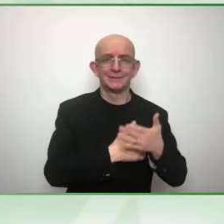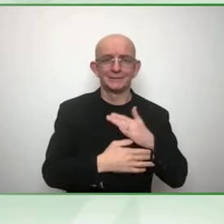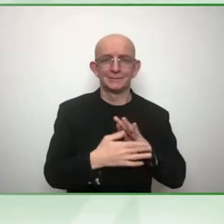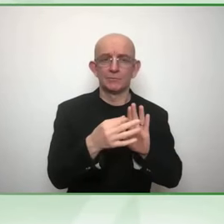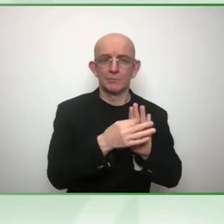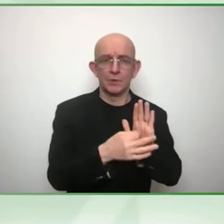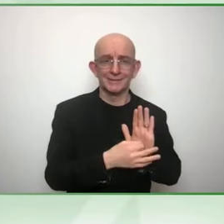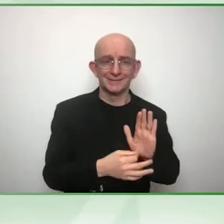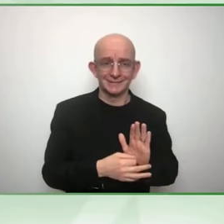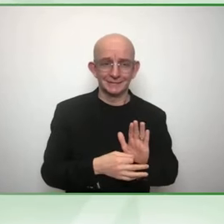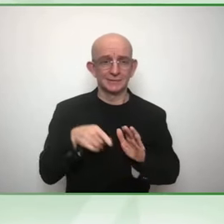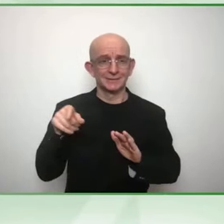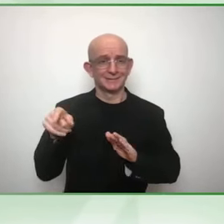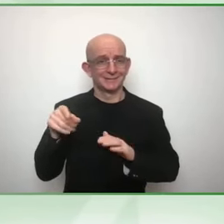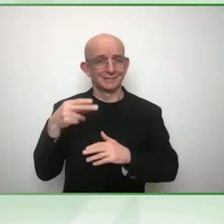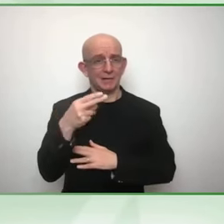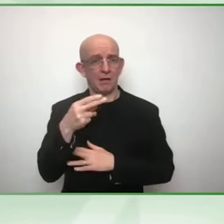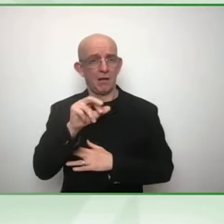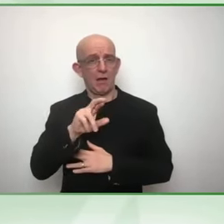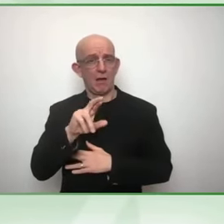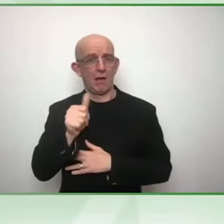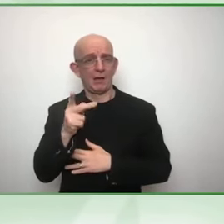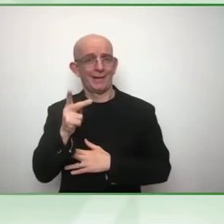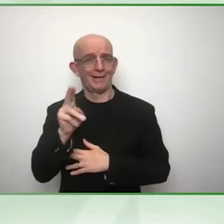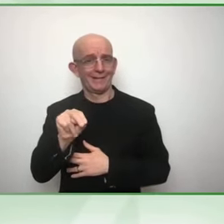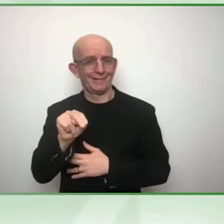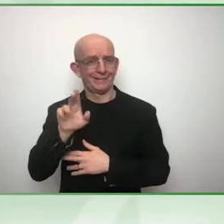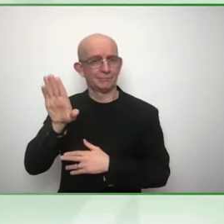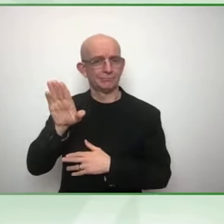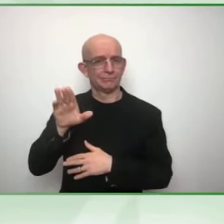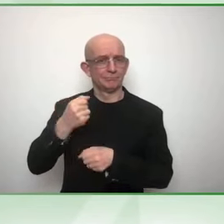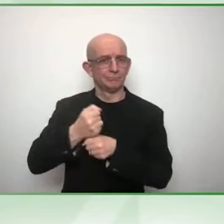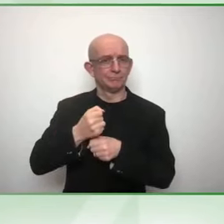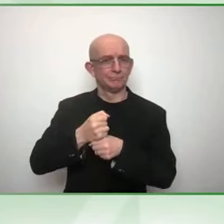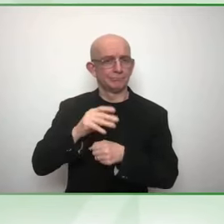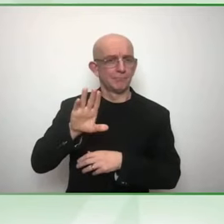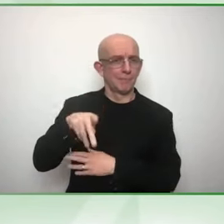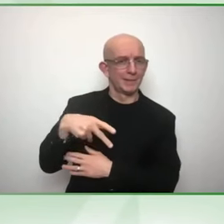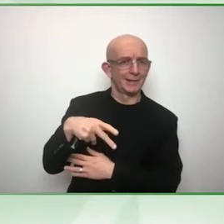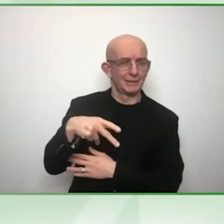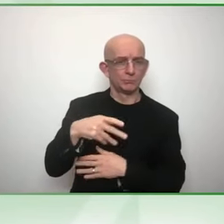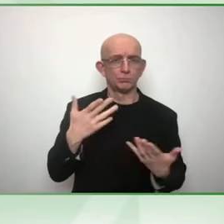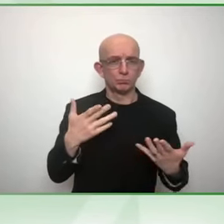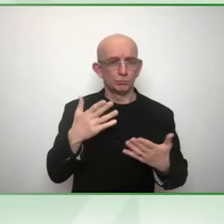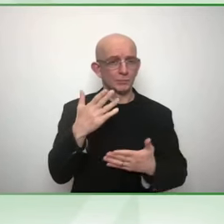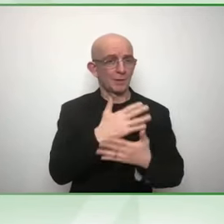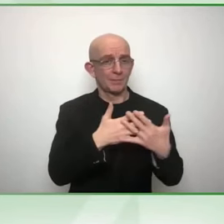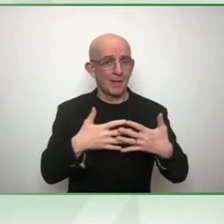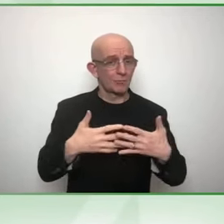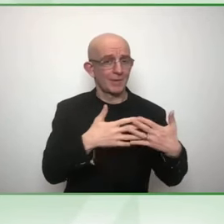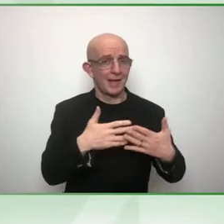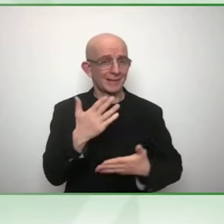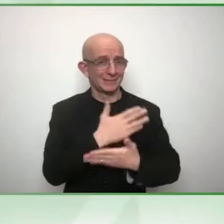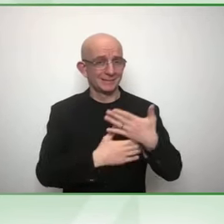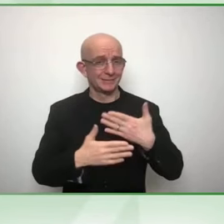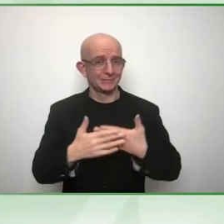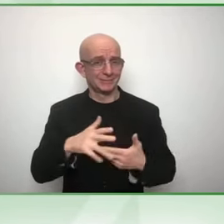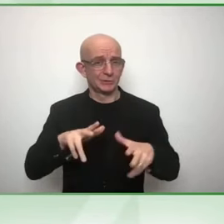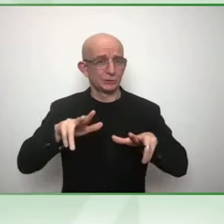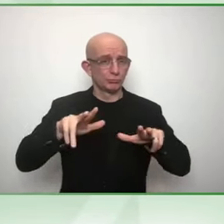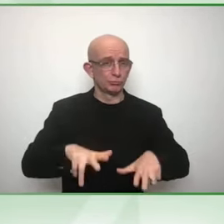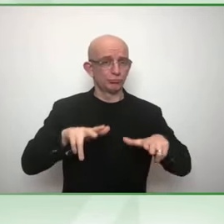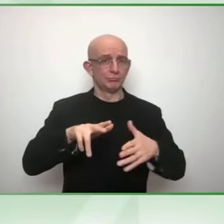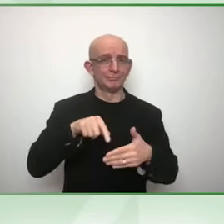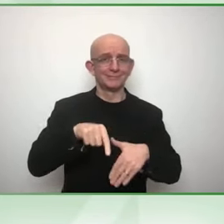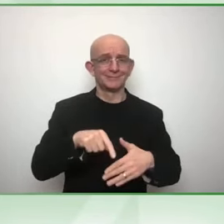are better able to generate long-term value, not just for the company, but for society as a whole. My